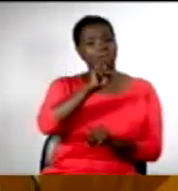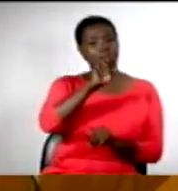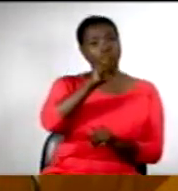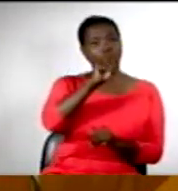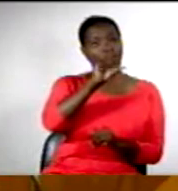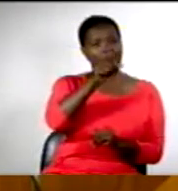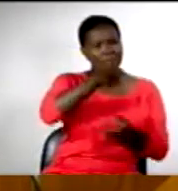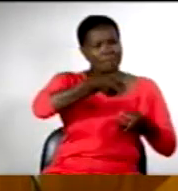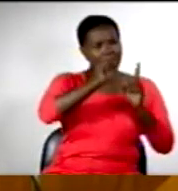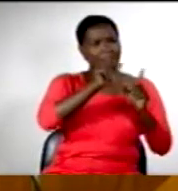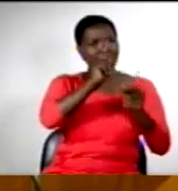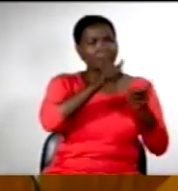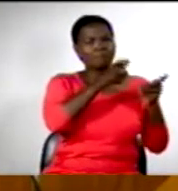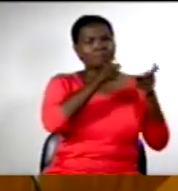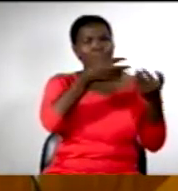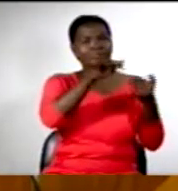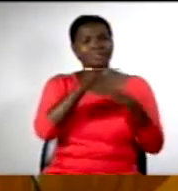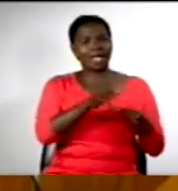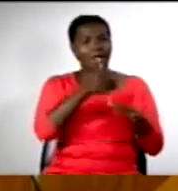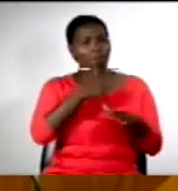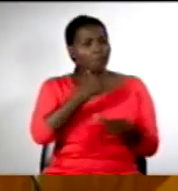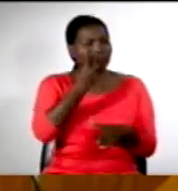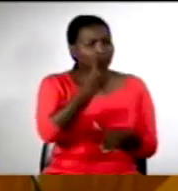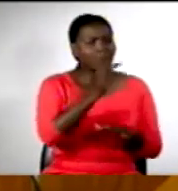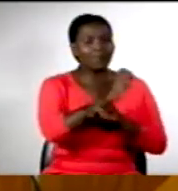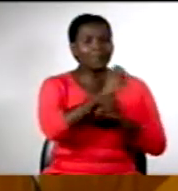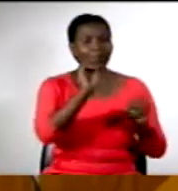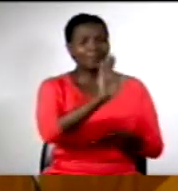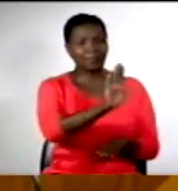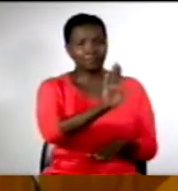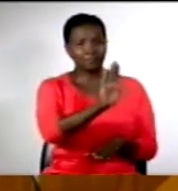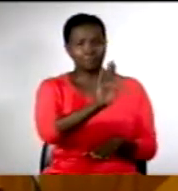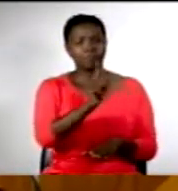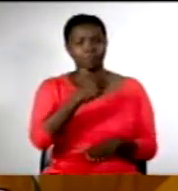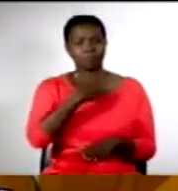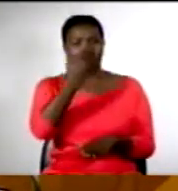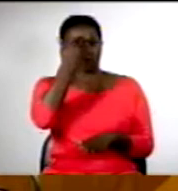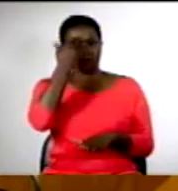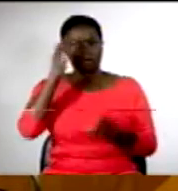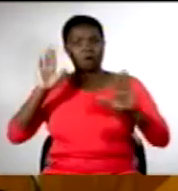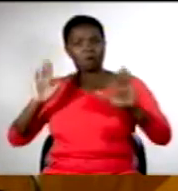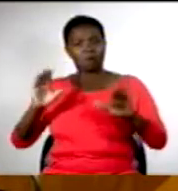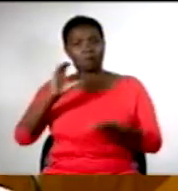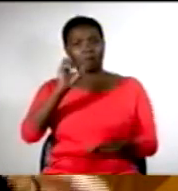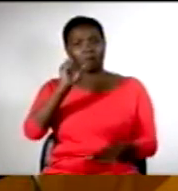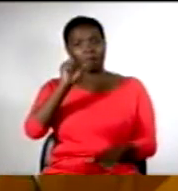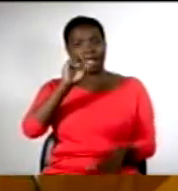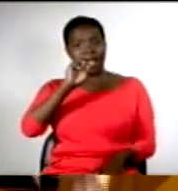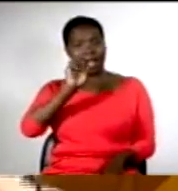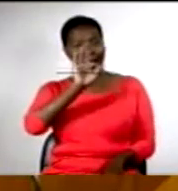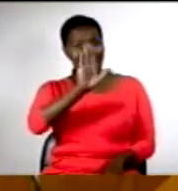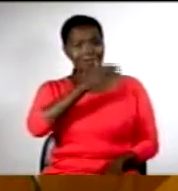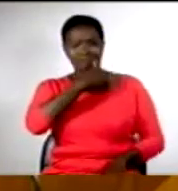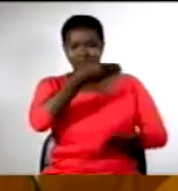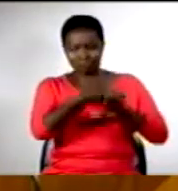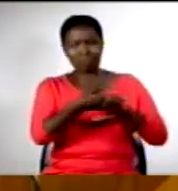their genocide. We didn't even notice it happening. Of course, matters relating to the Central African Republic have been on